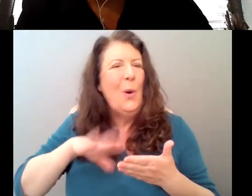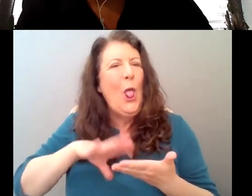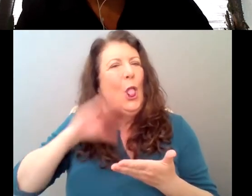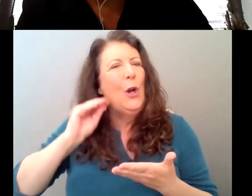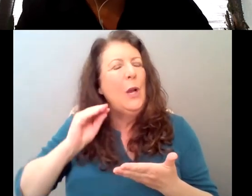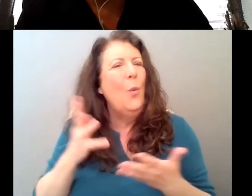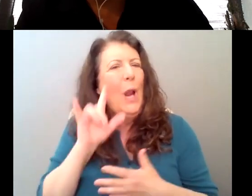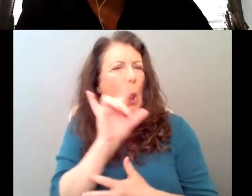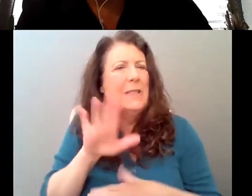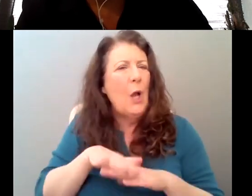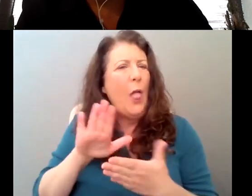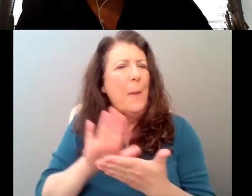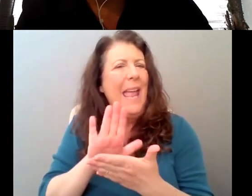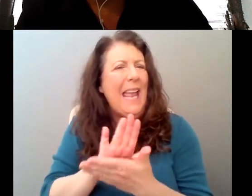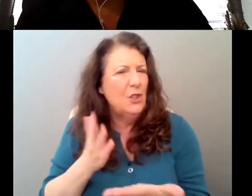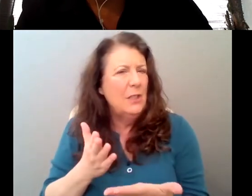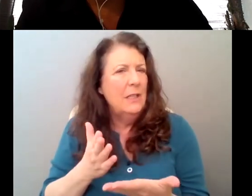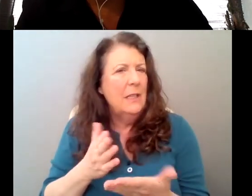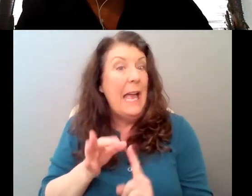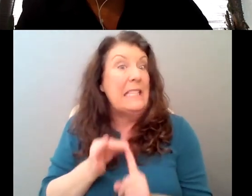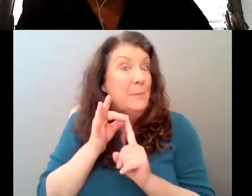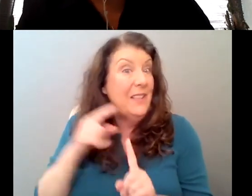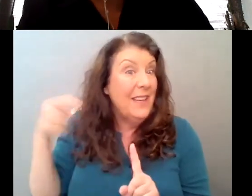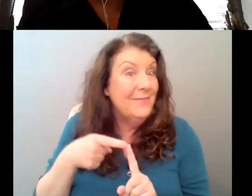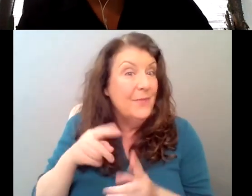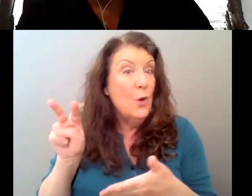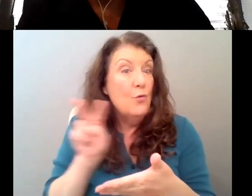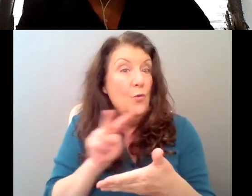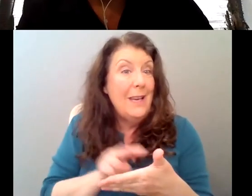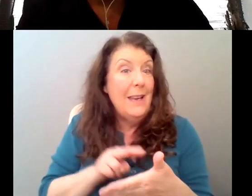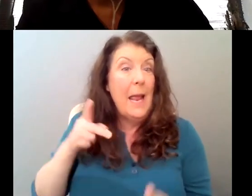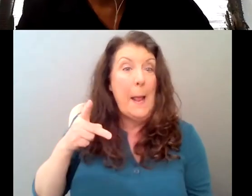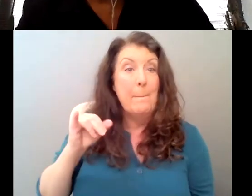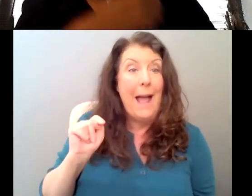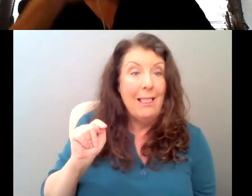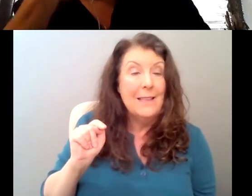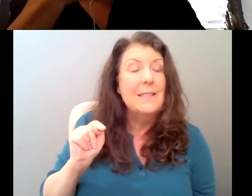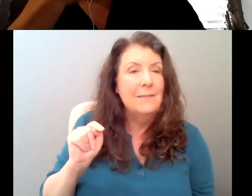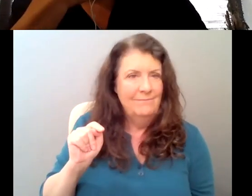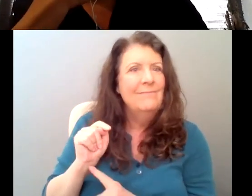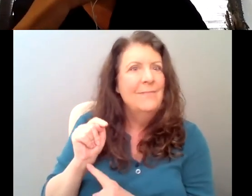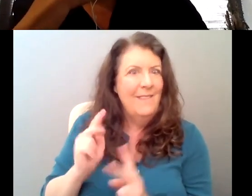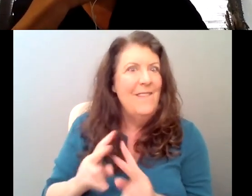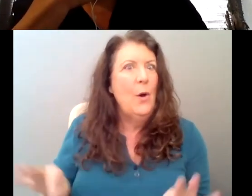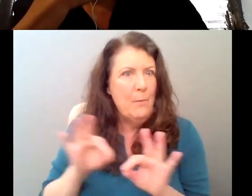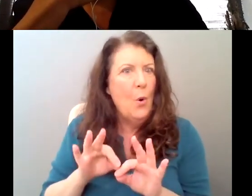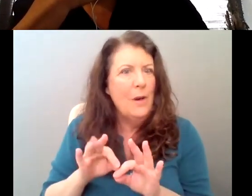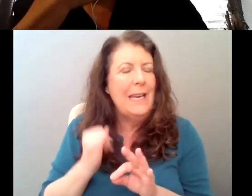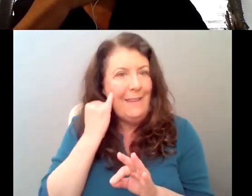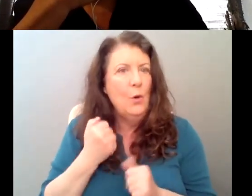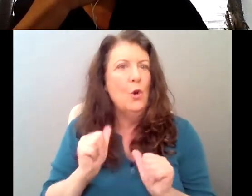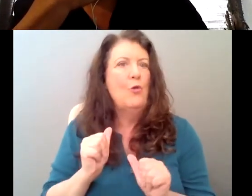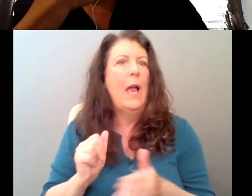page. And particularly I think reading pilot scripts can be really useful if you are trying to write a pilot. I mean, one